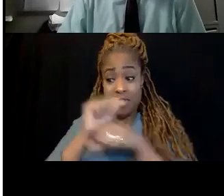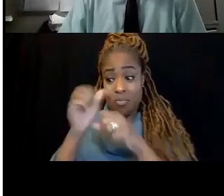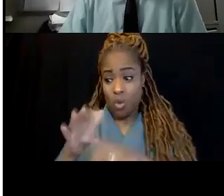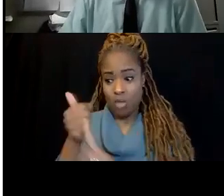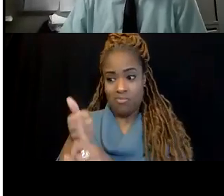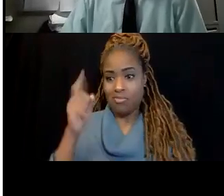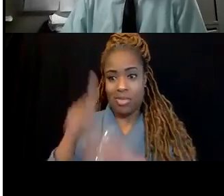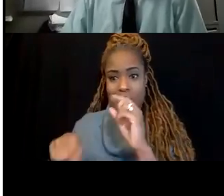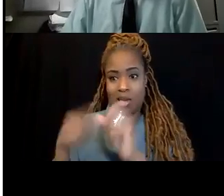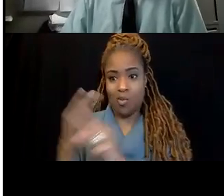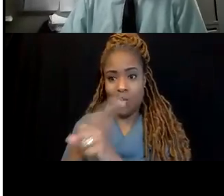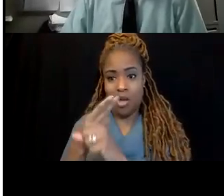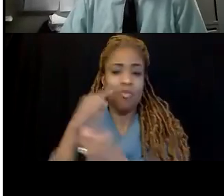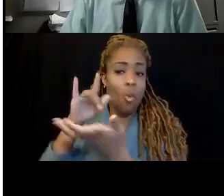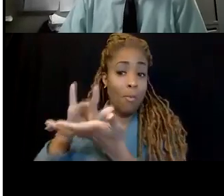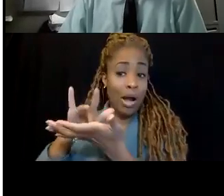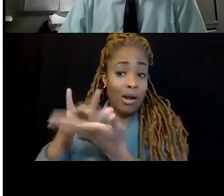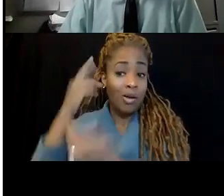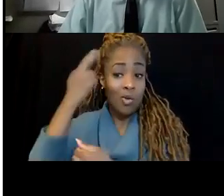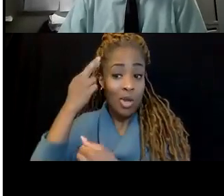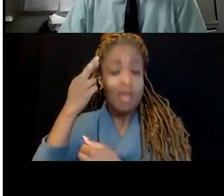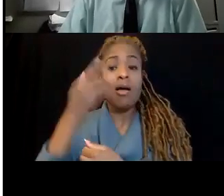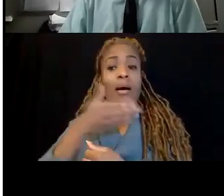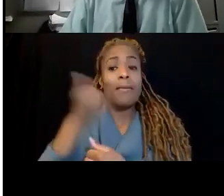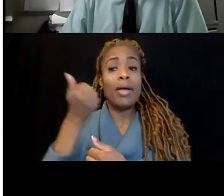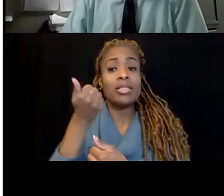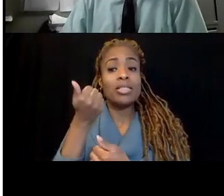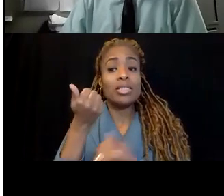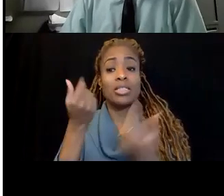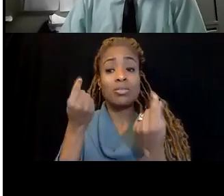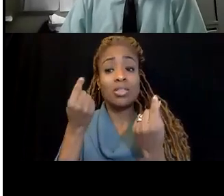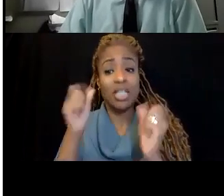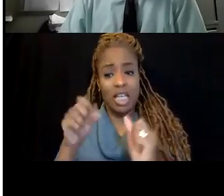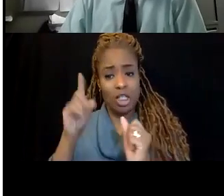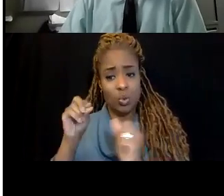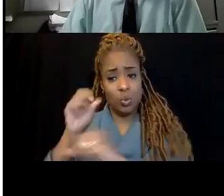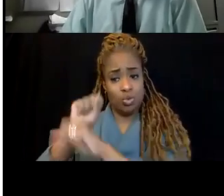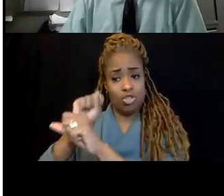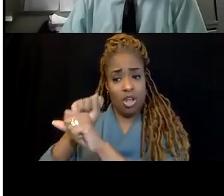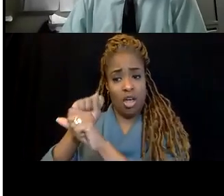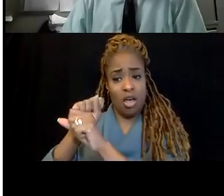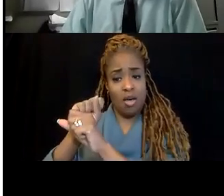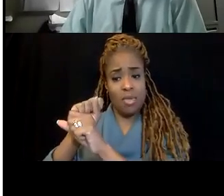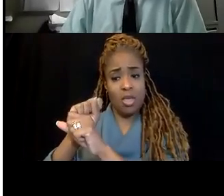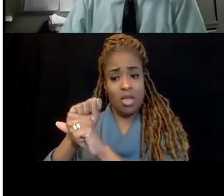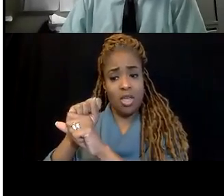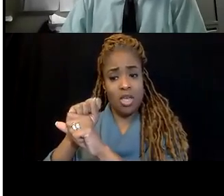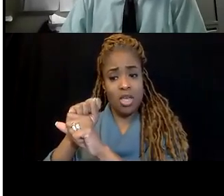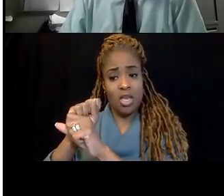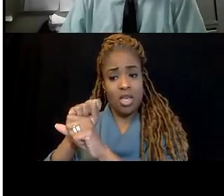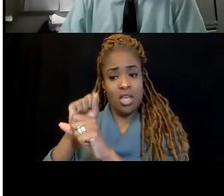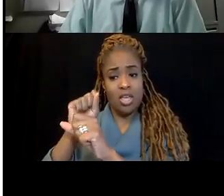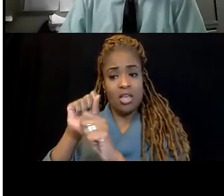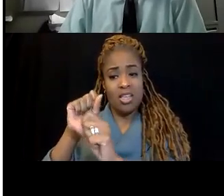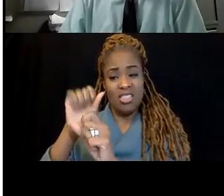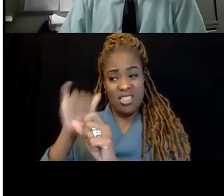one of the best things is, can the employee do a job that they're always socially